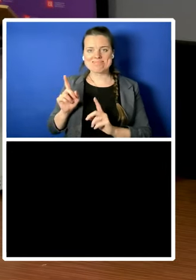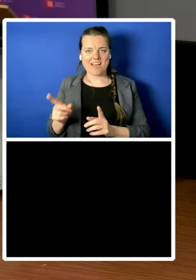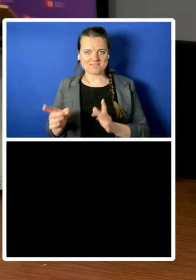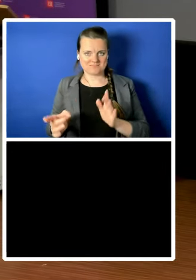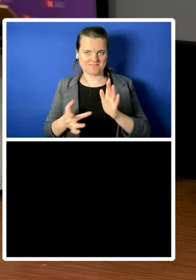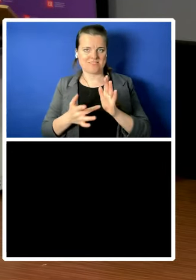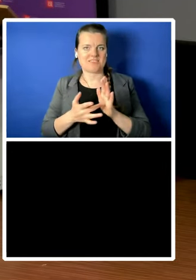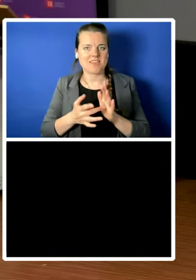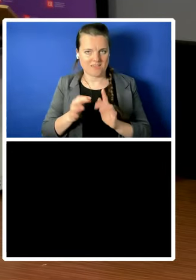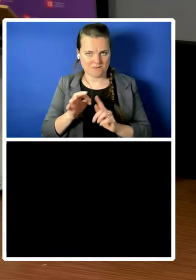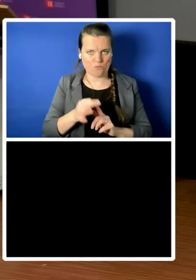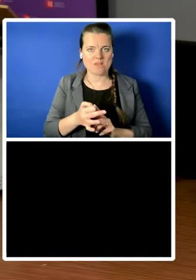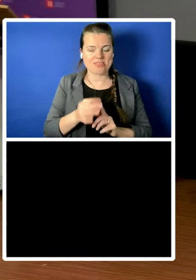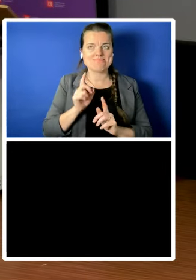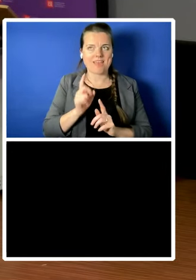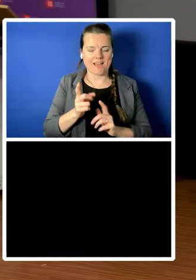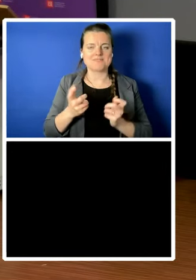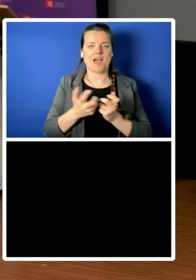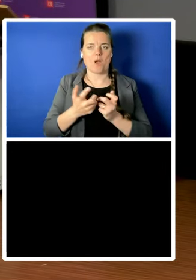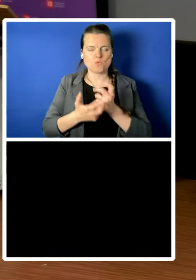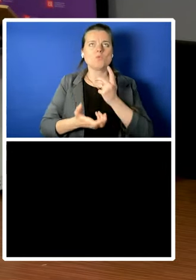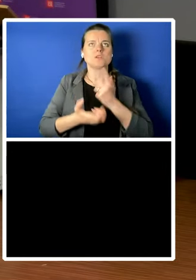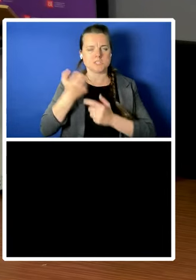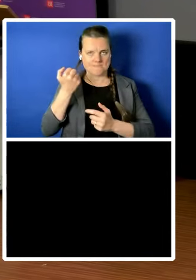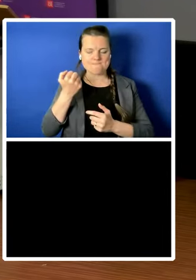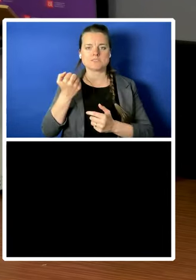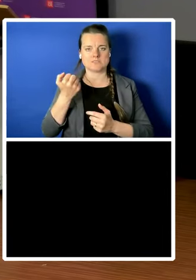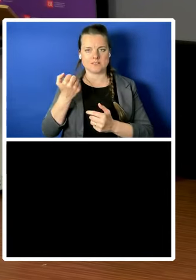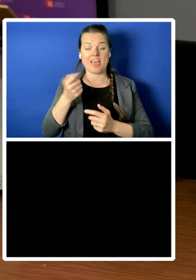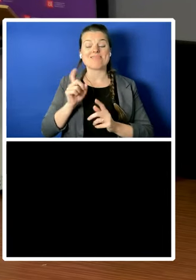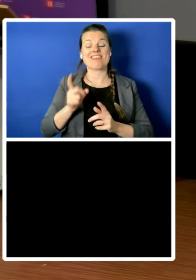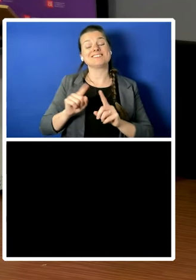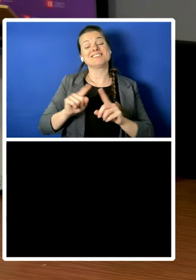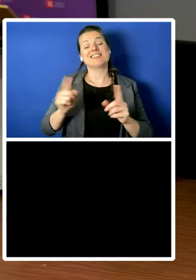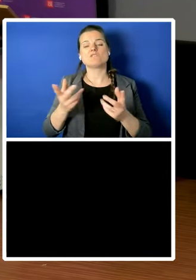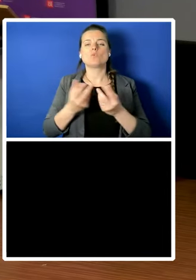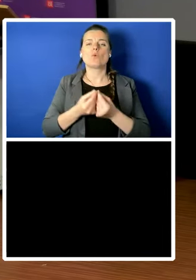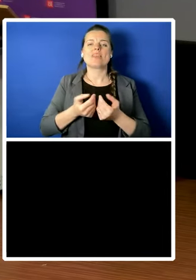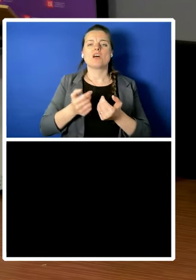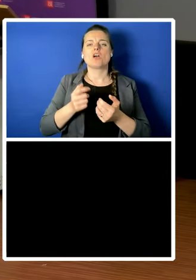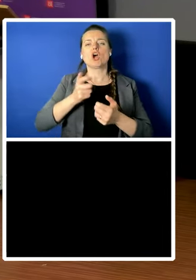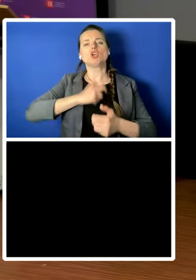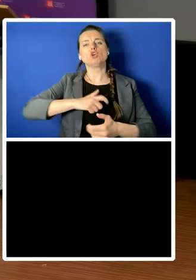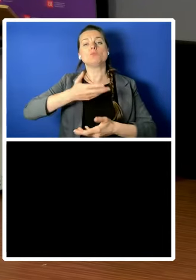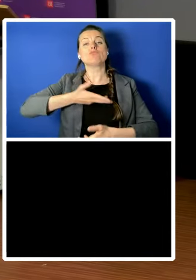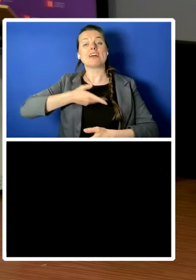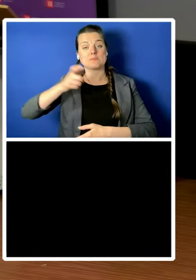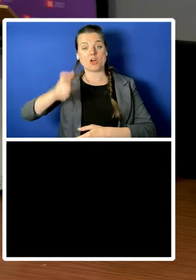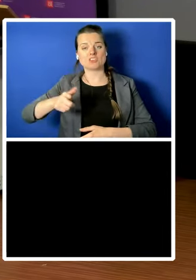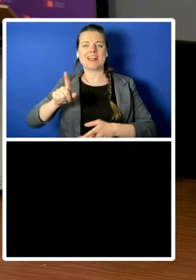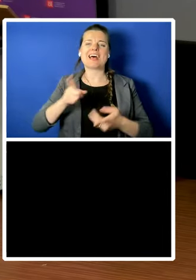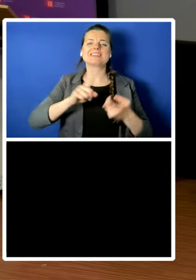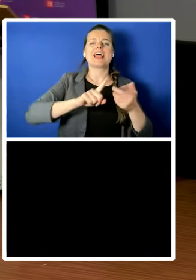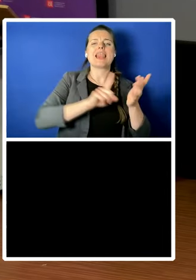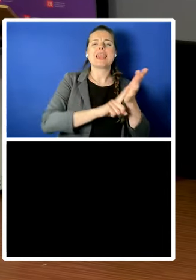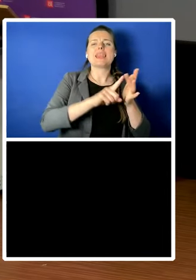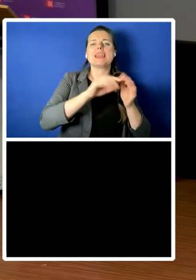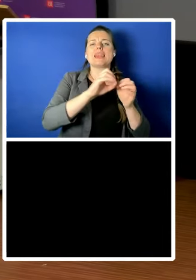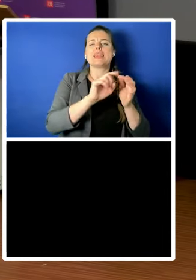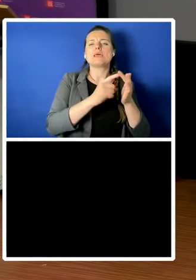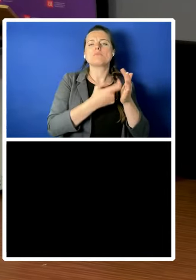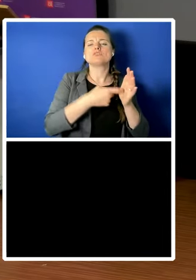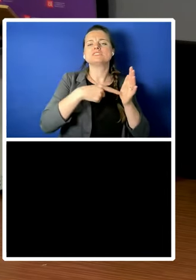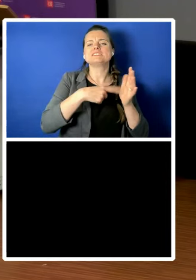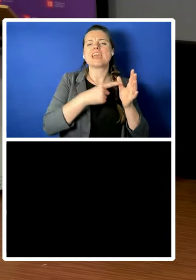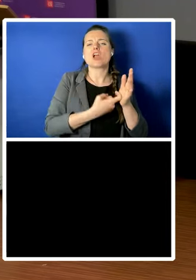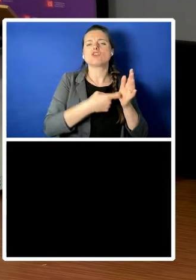the difference between a human rights person and say a libertarian you know sometimes you make common cause with libertarians they don't want you